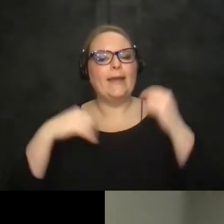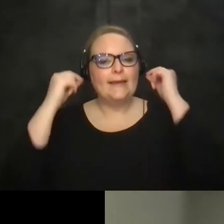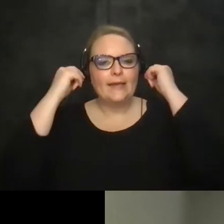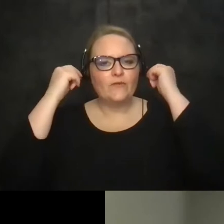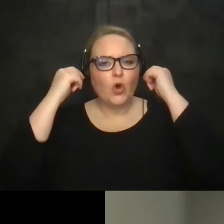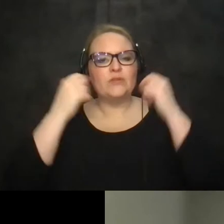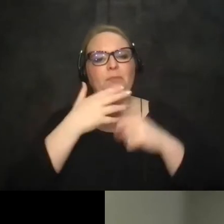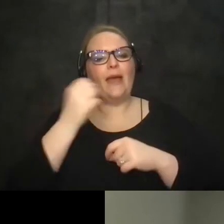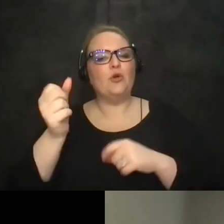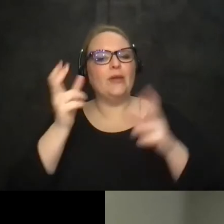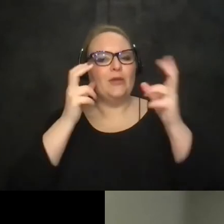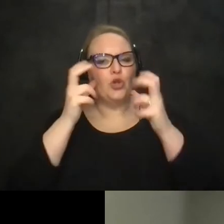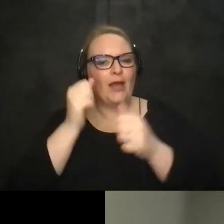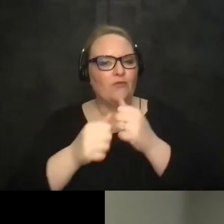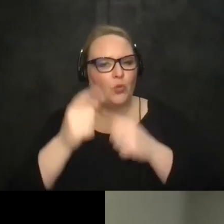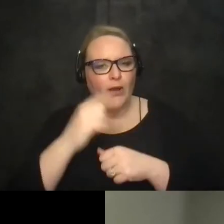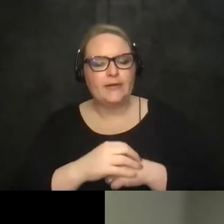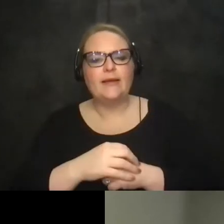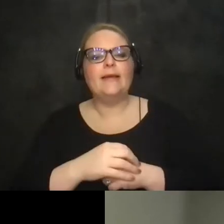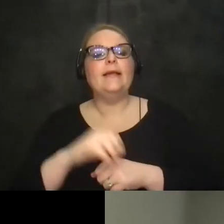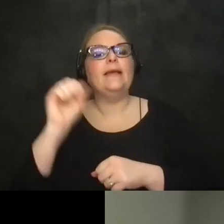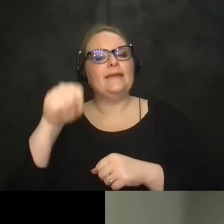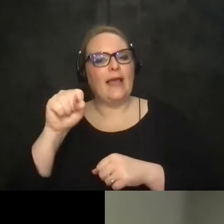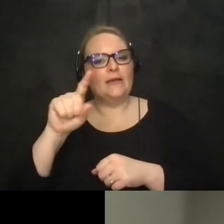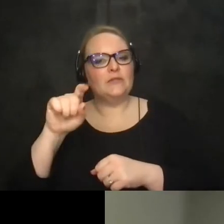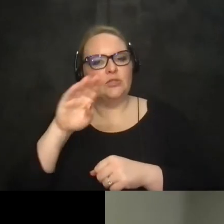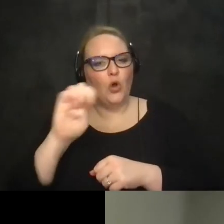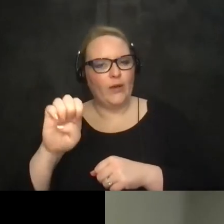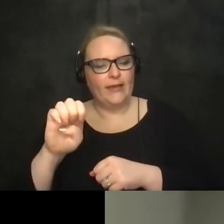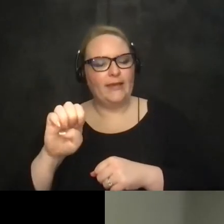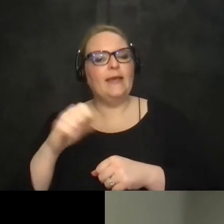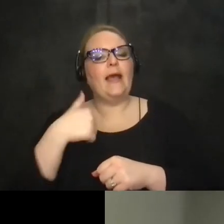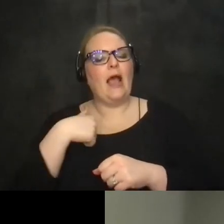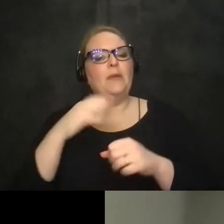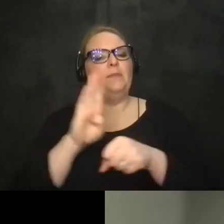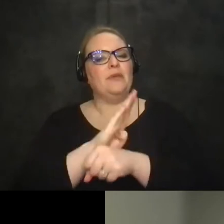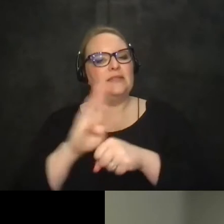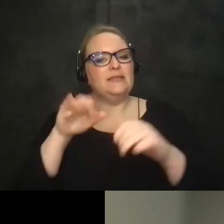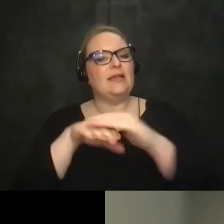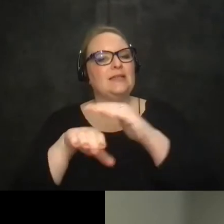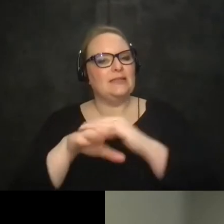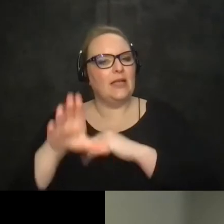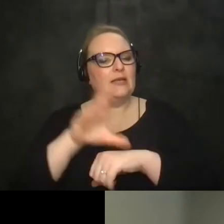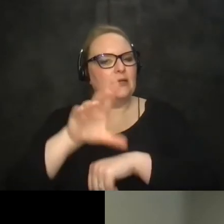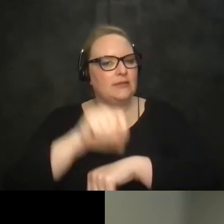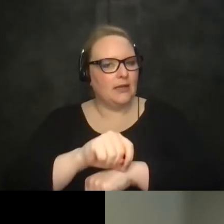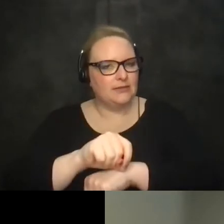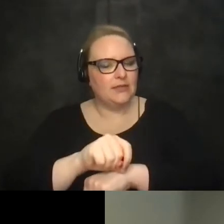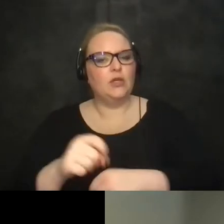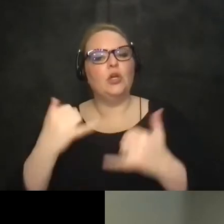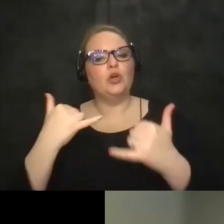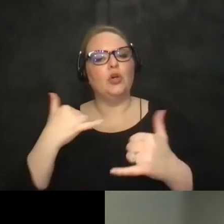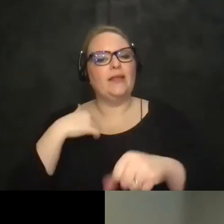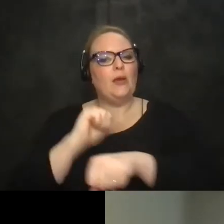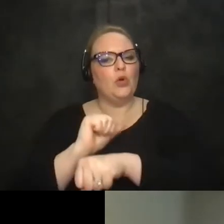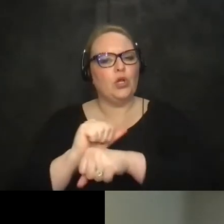hear everyone so yes i am zoe schvon i am a business and accessibility consultant currently working